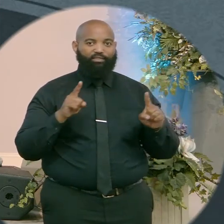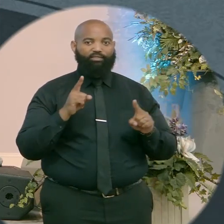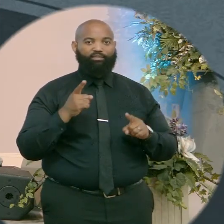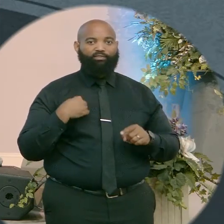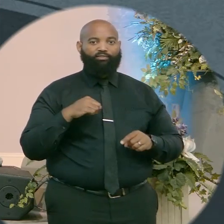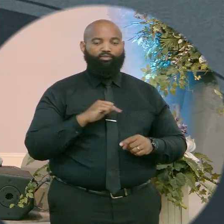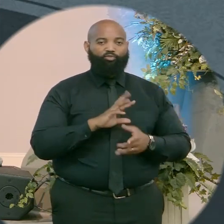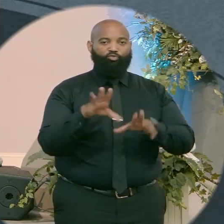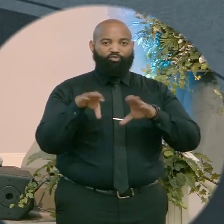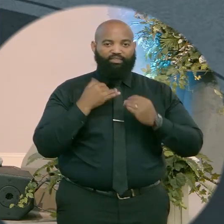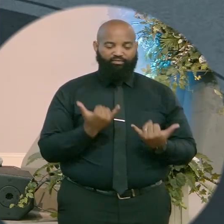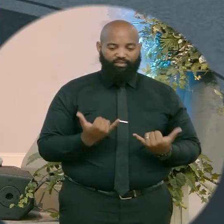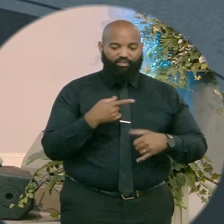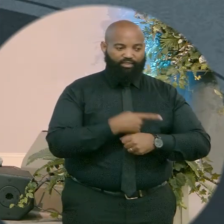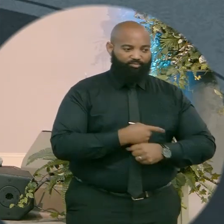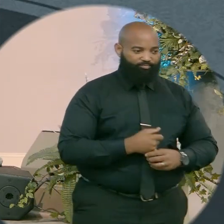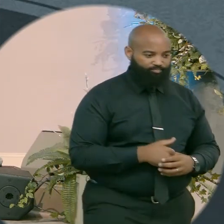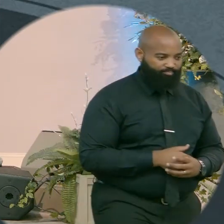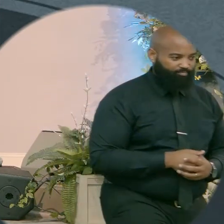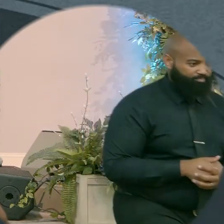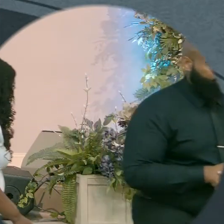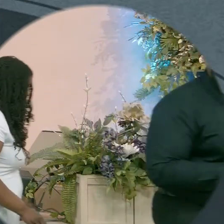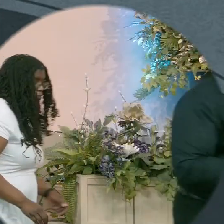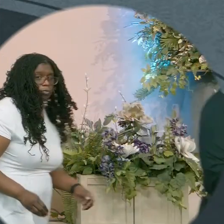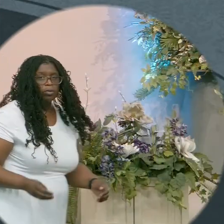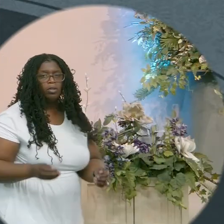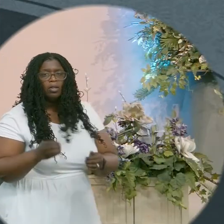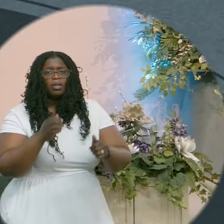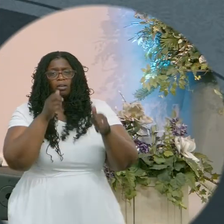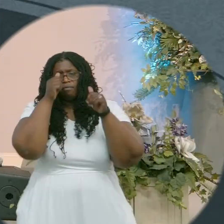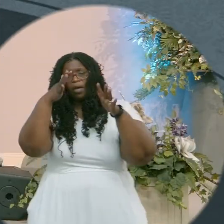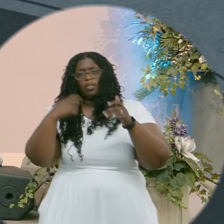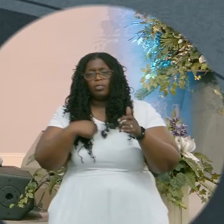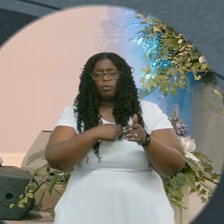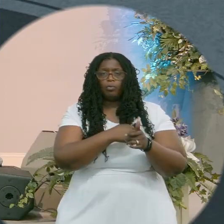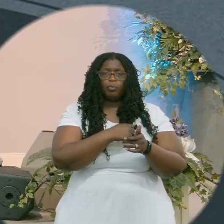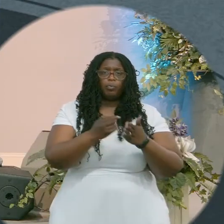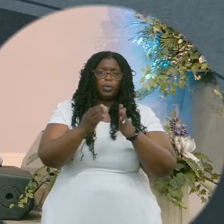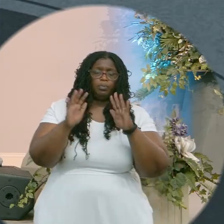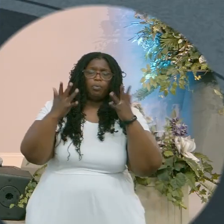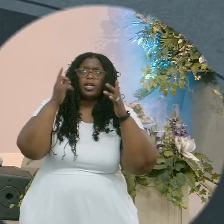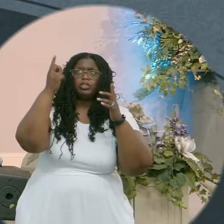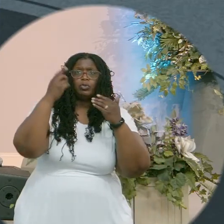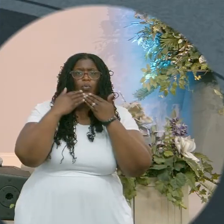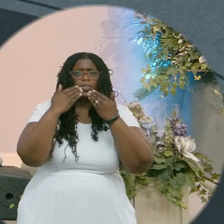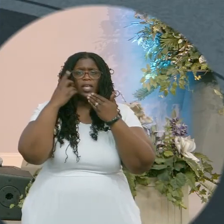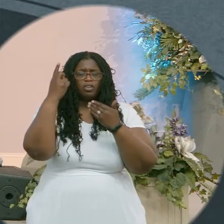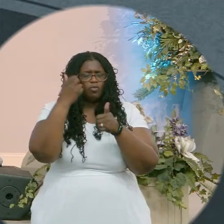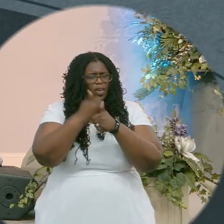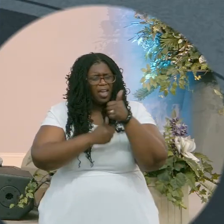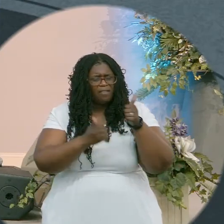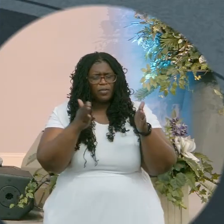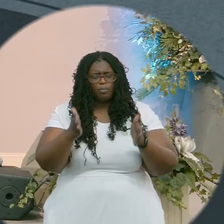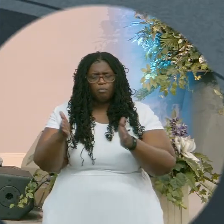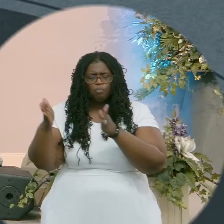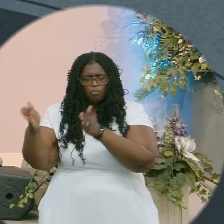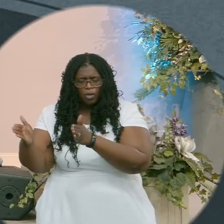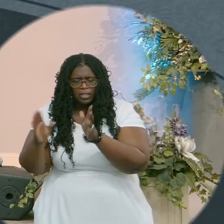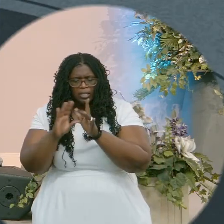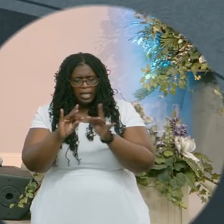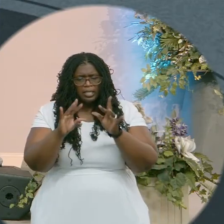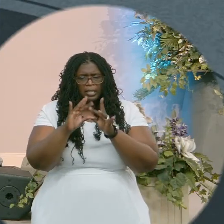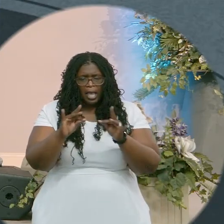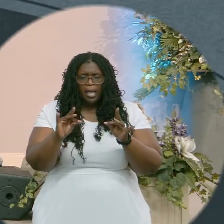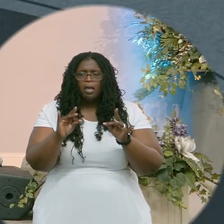receptive soil and that our harvest is coming forth. God we praise you and thank you for everyone who declared today is the day they